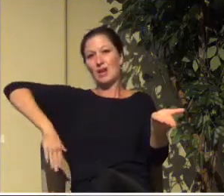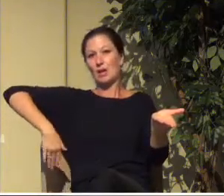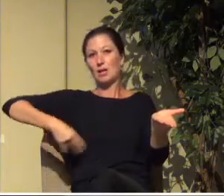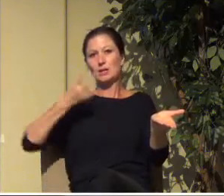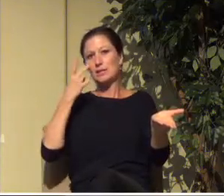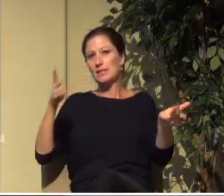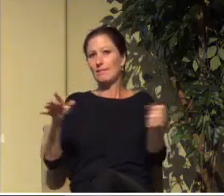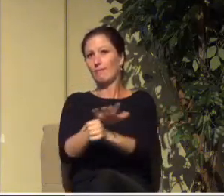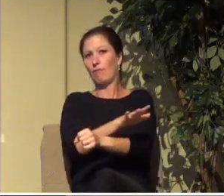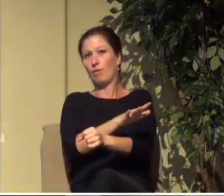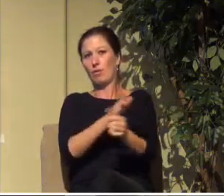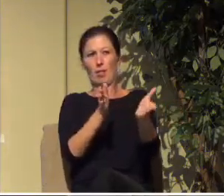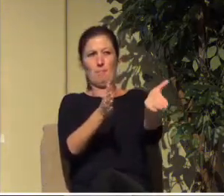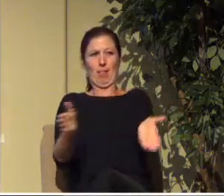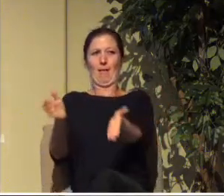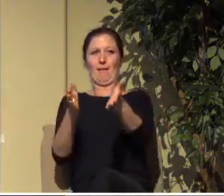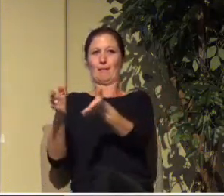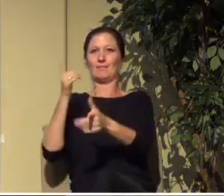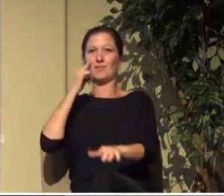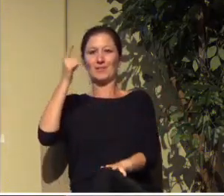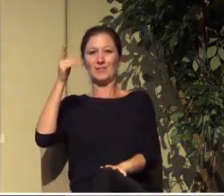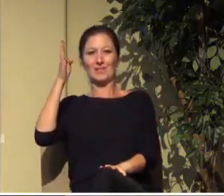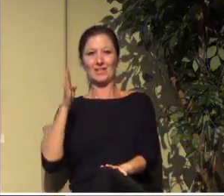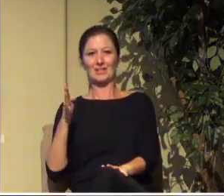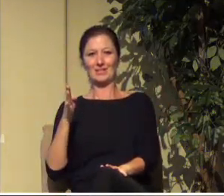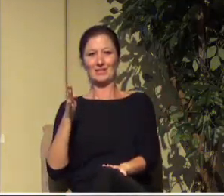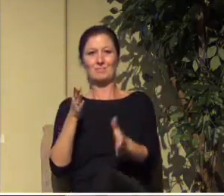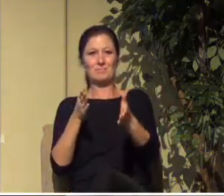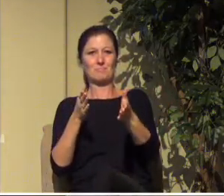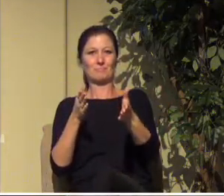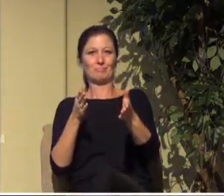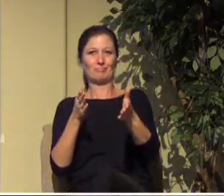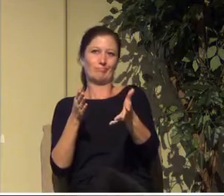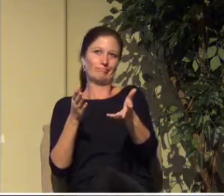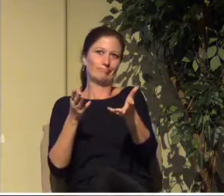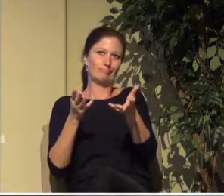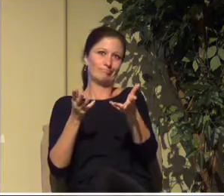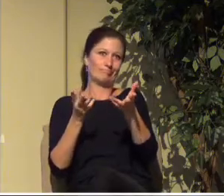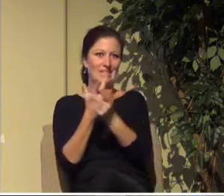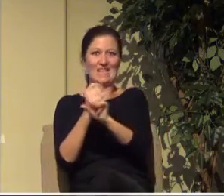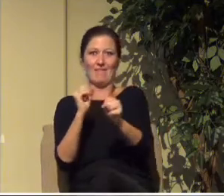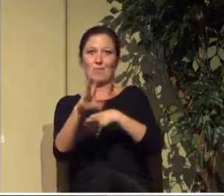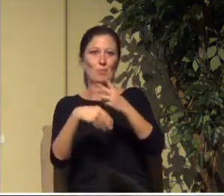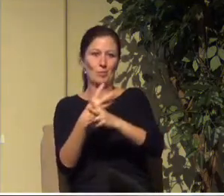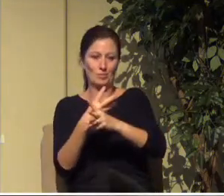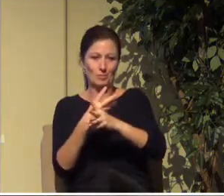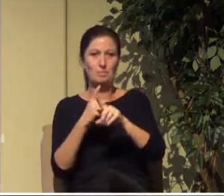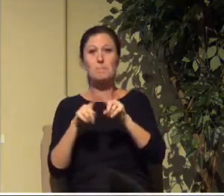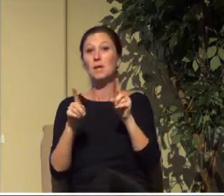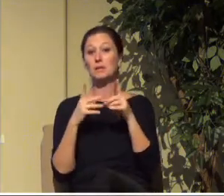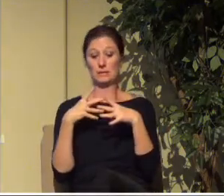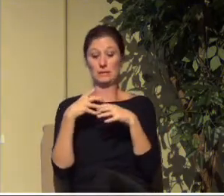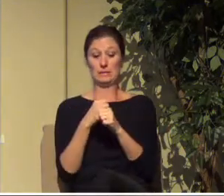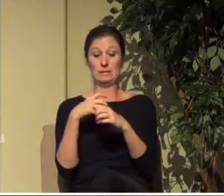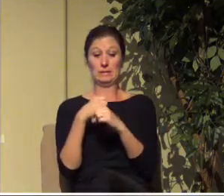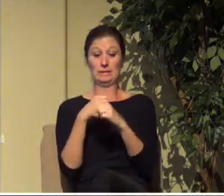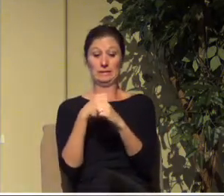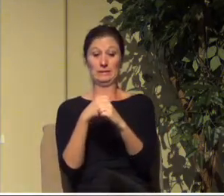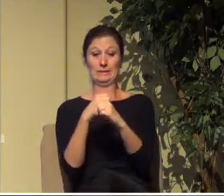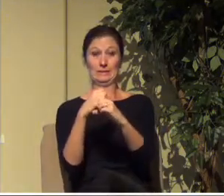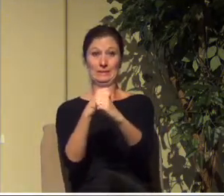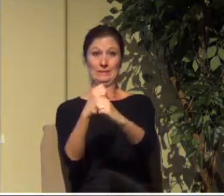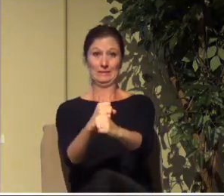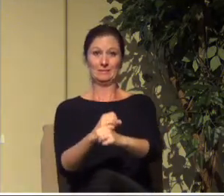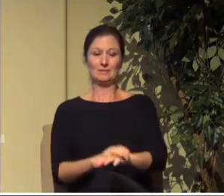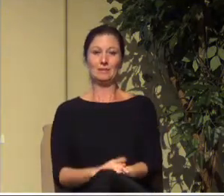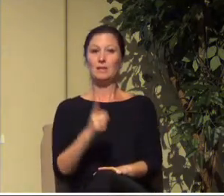full plan of God's will to redeem the whole world but here, quick, in summary is what we've seen so far. God created